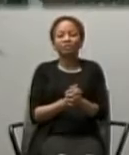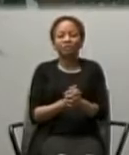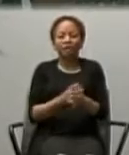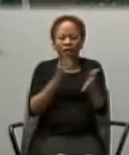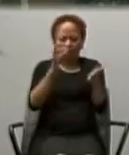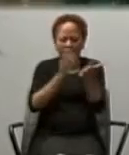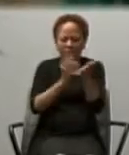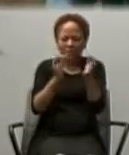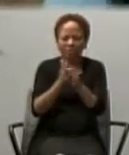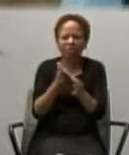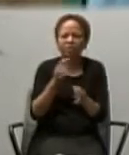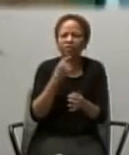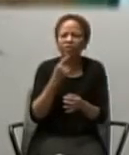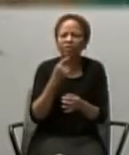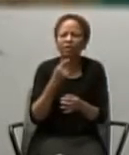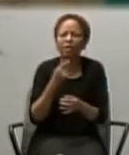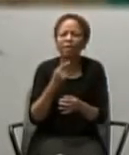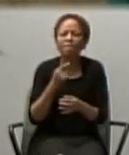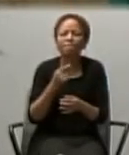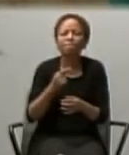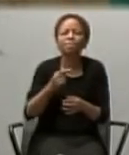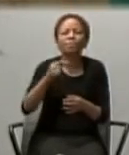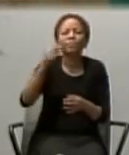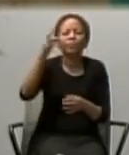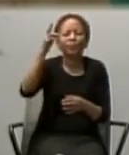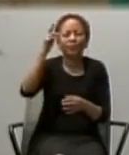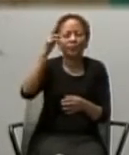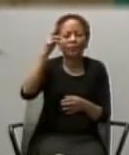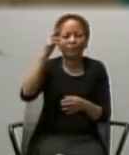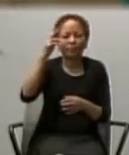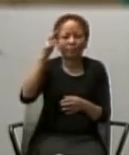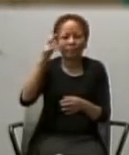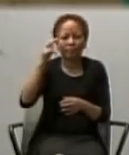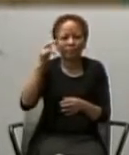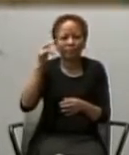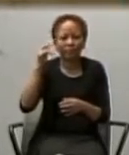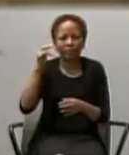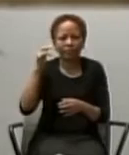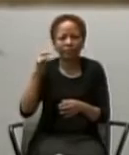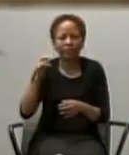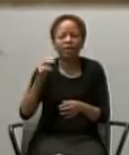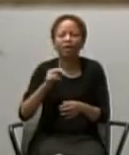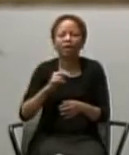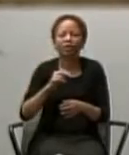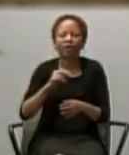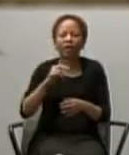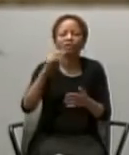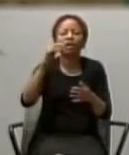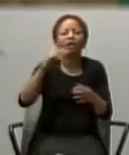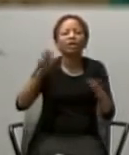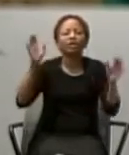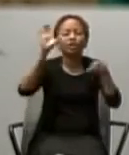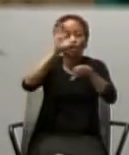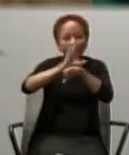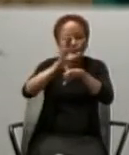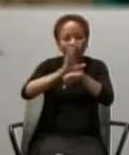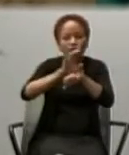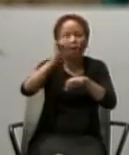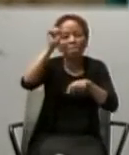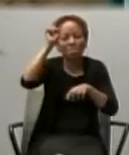fundamental problems, with Catholics, and this whole notion, of evangelization, even the new